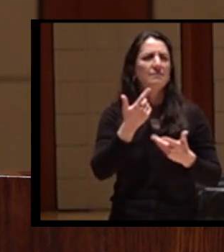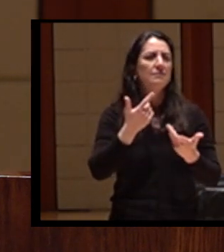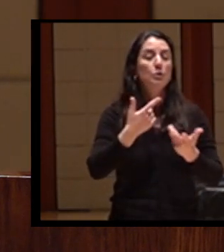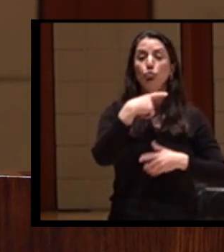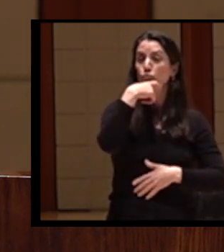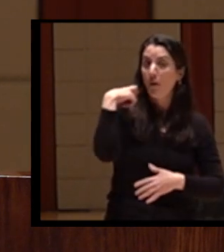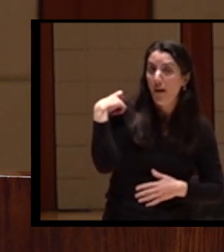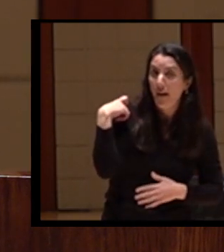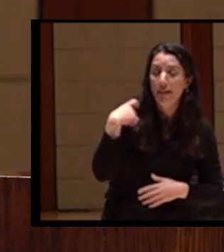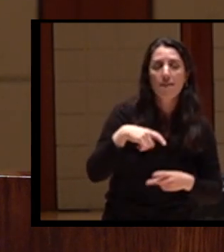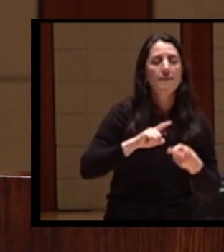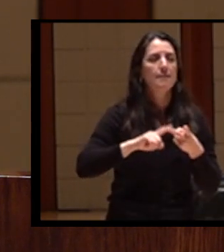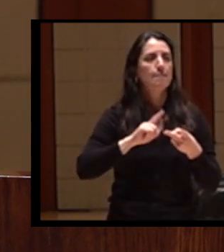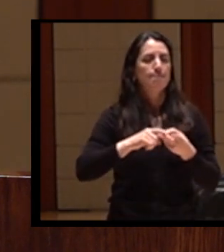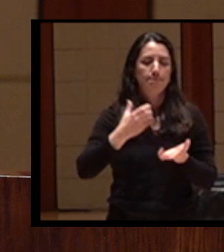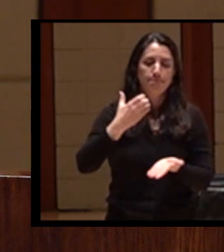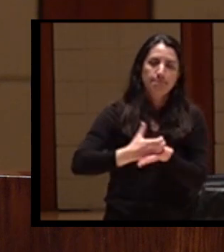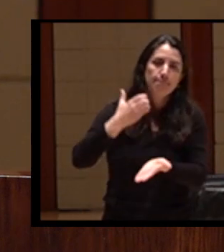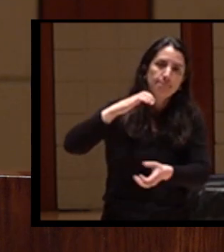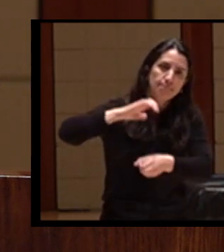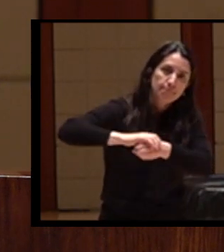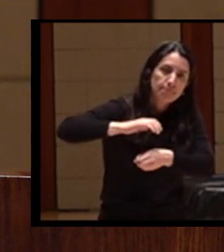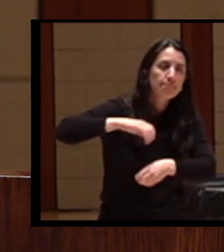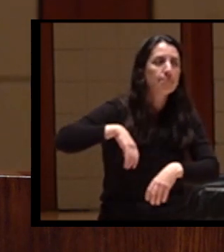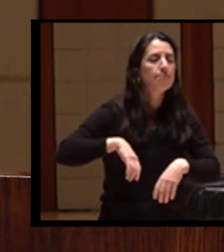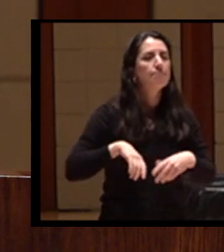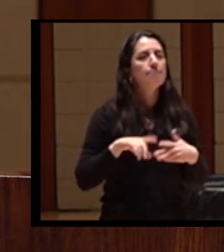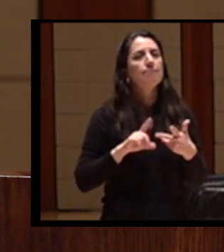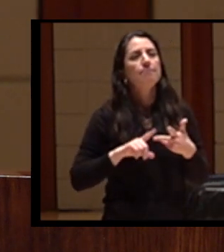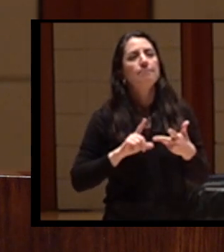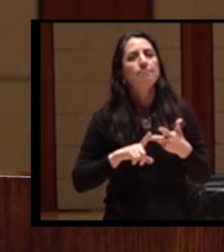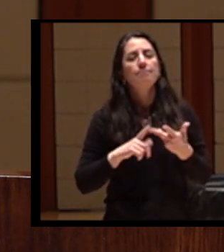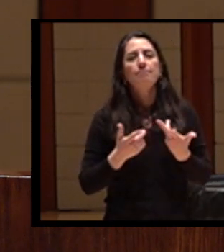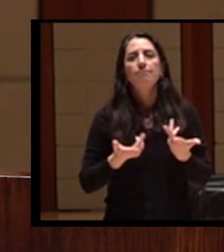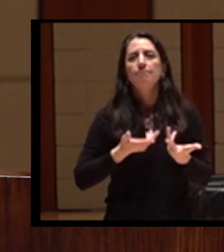other fish in the river year round.